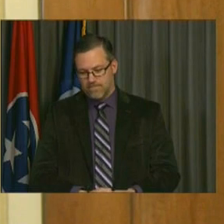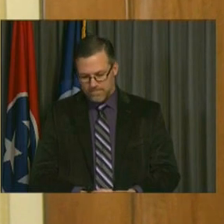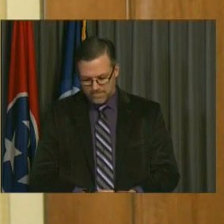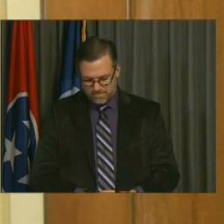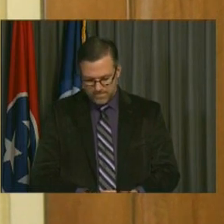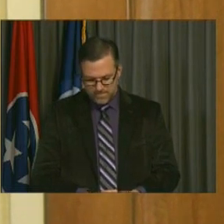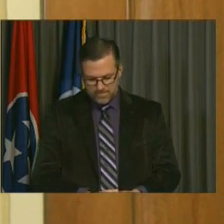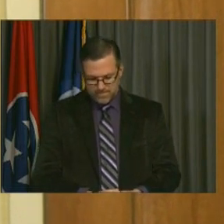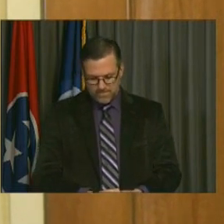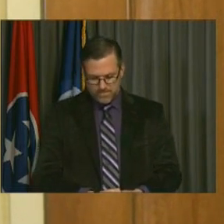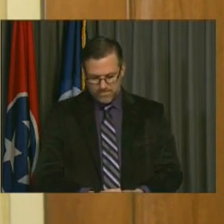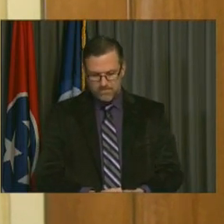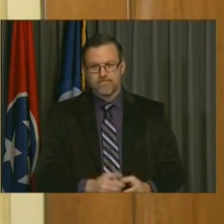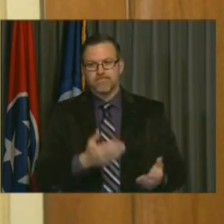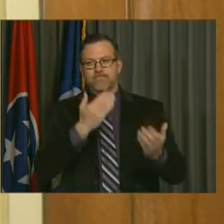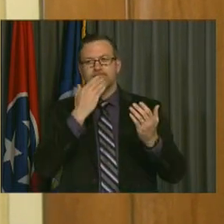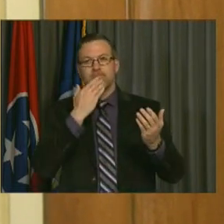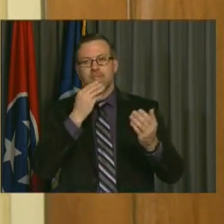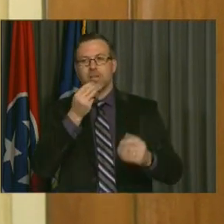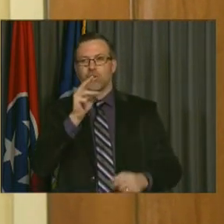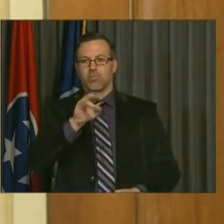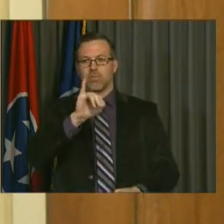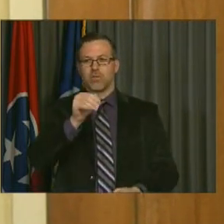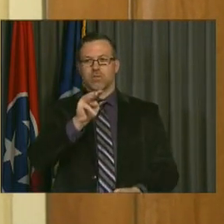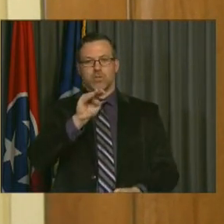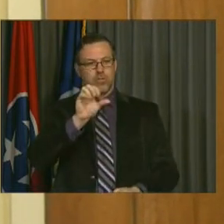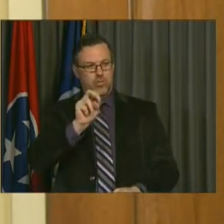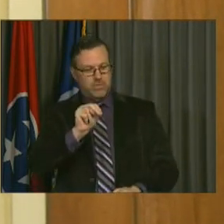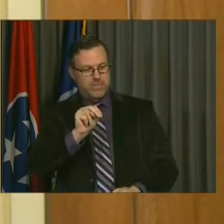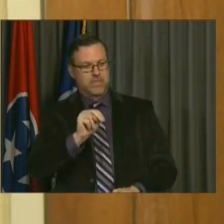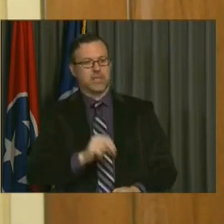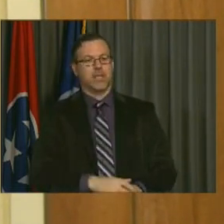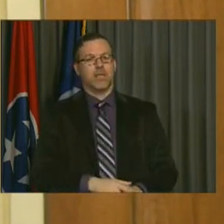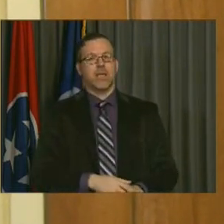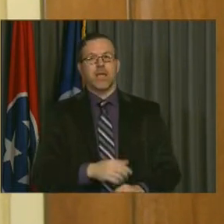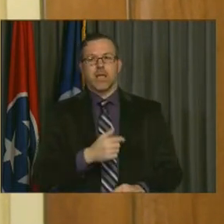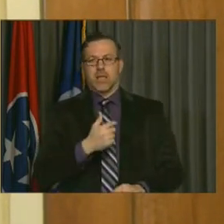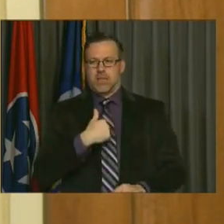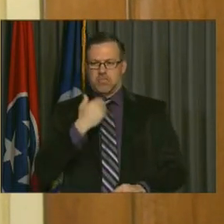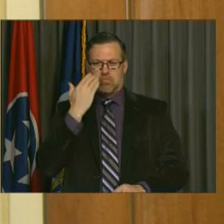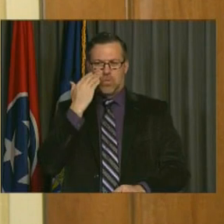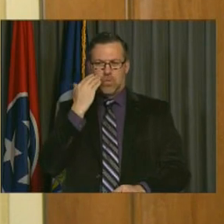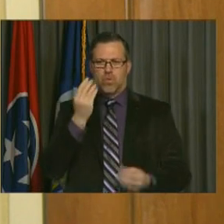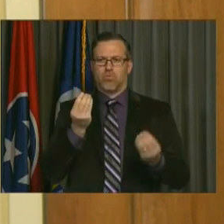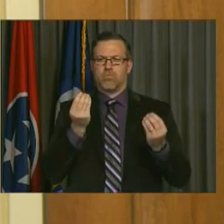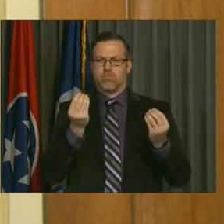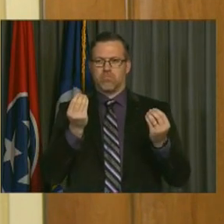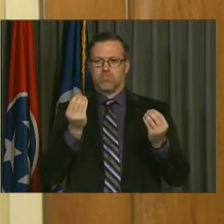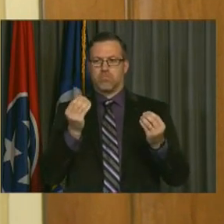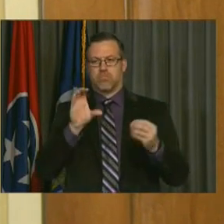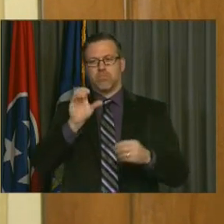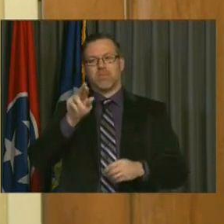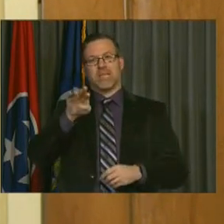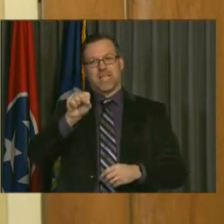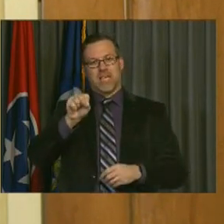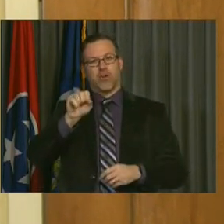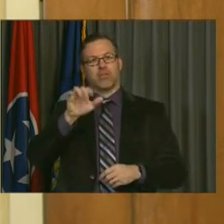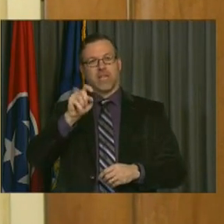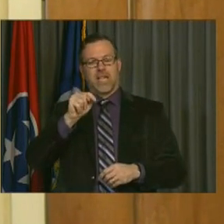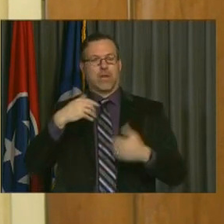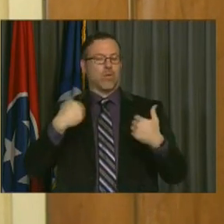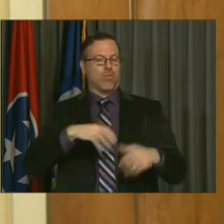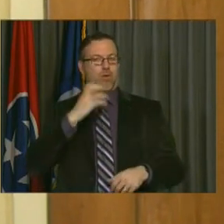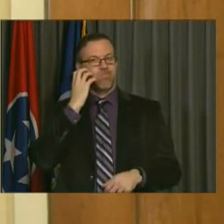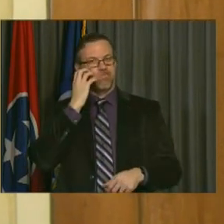All right. Perfect. Thank you. And thank you, Mr. Jameson. Thank you. I know that there was a lot of material on the CARES Act here. And it sounds like from